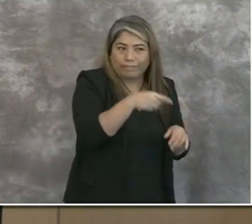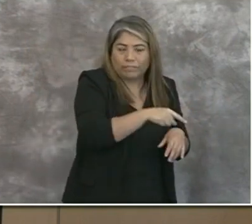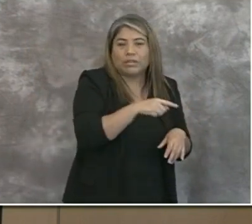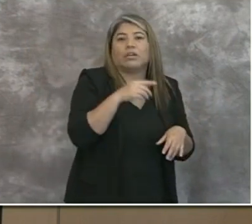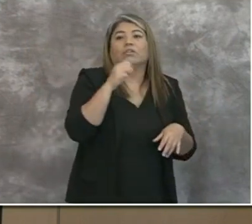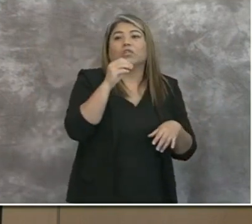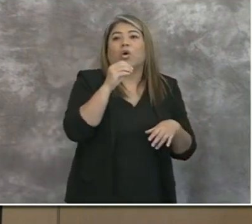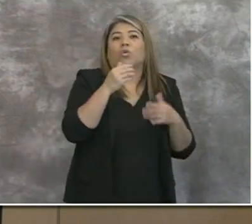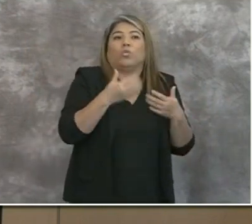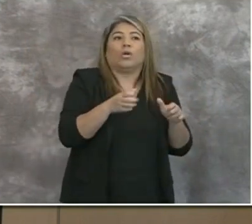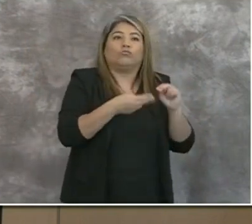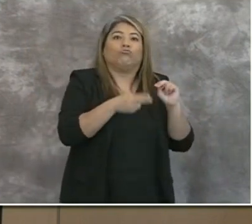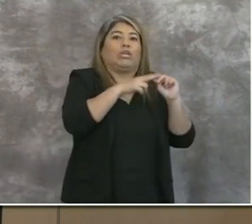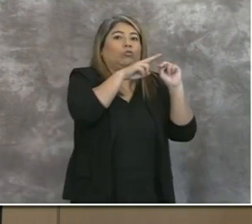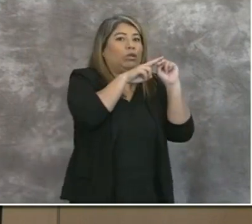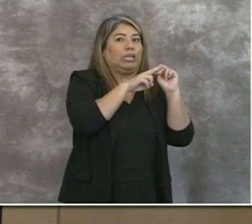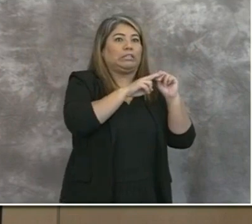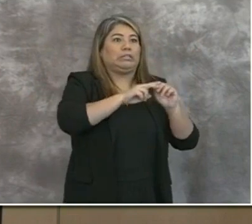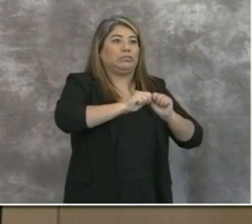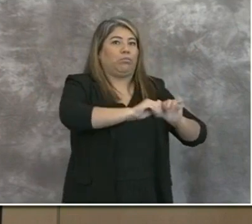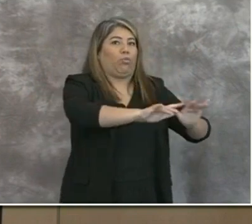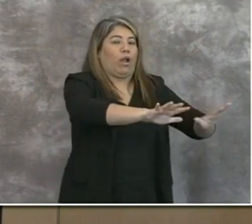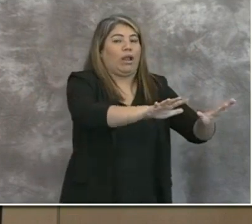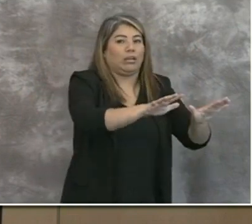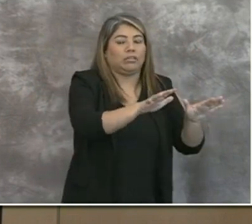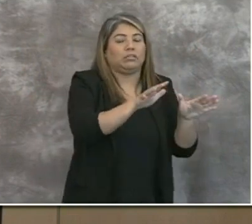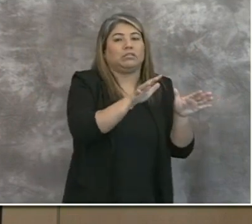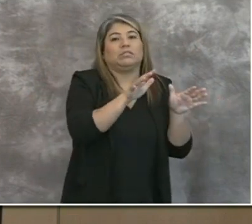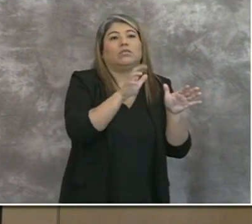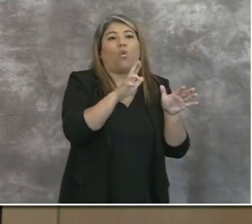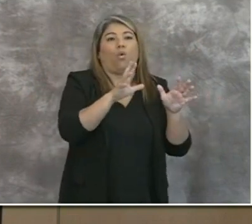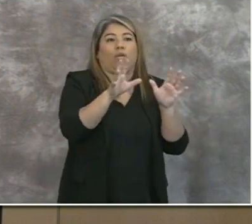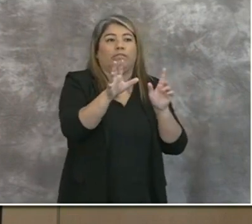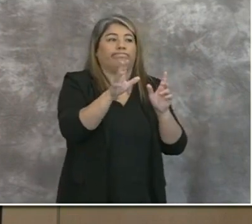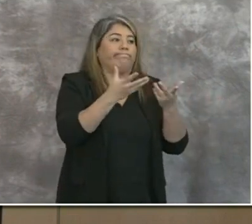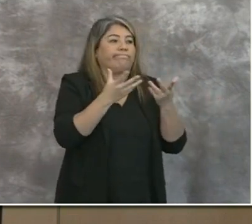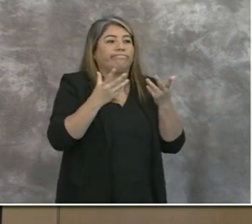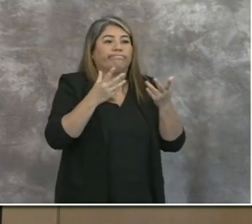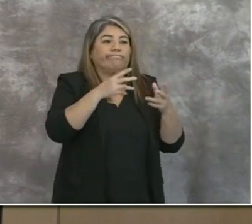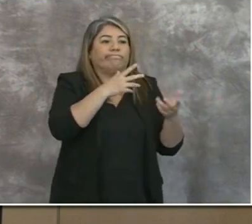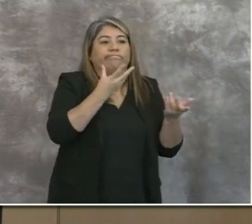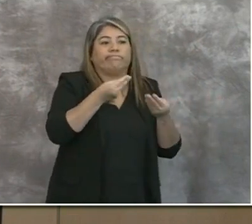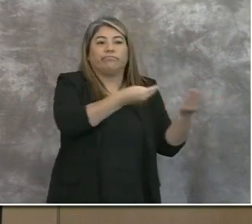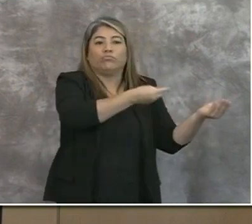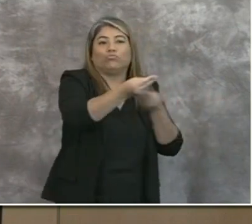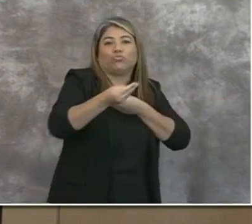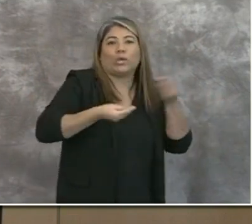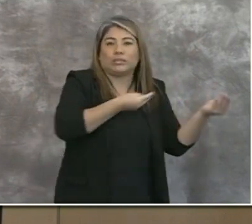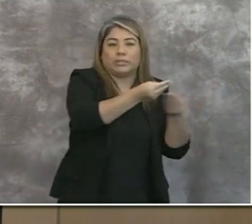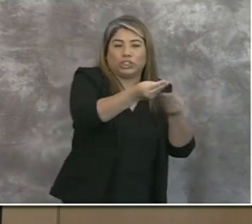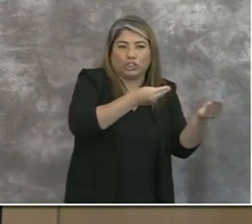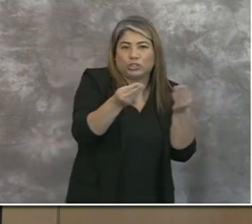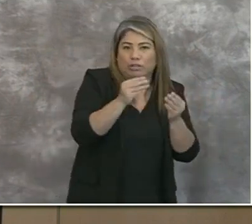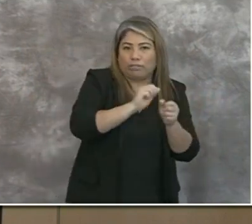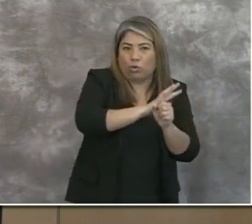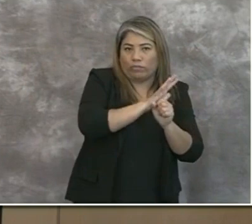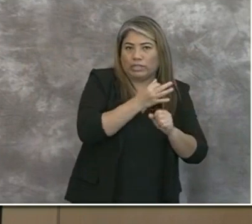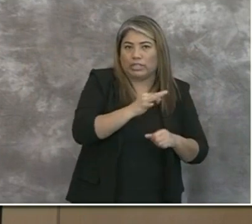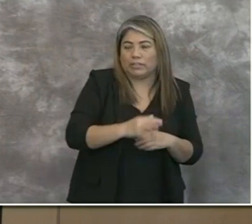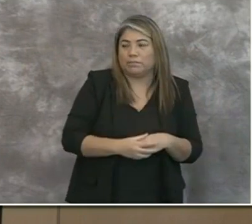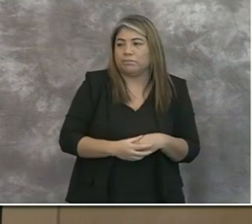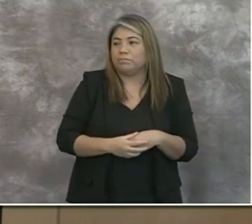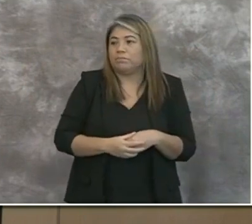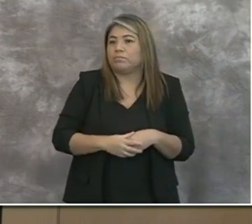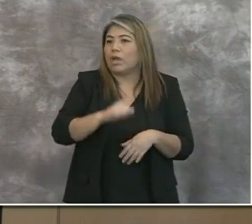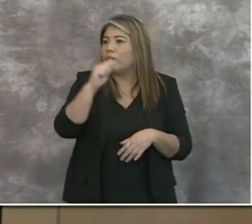the increased spread or production of or transmission of COVID-19. And you had a couple of other